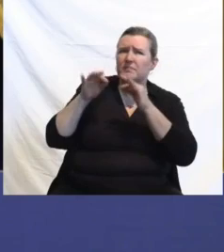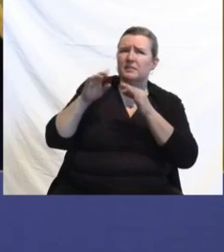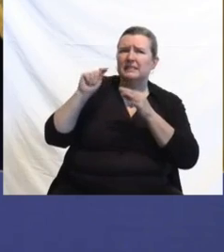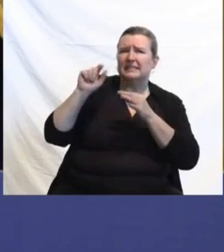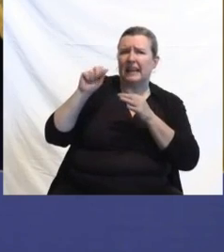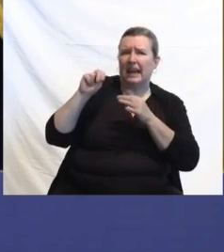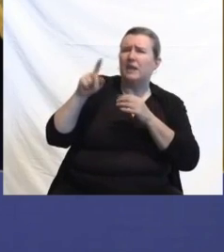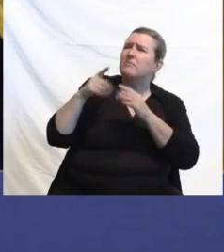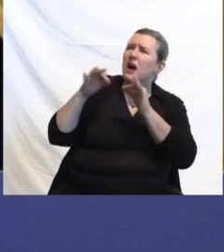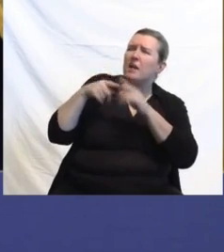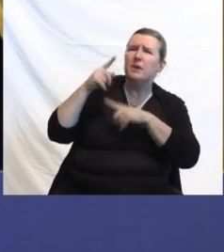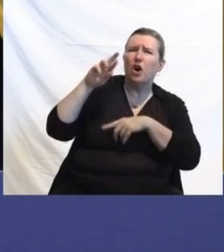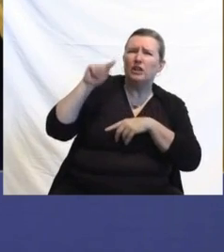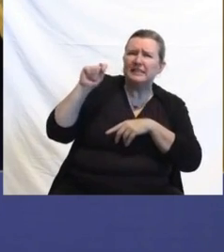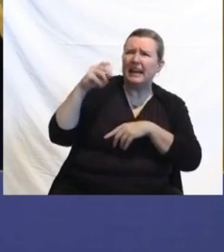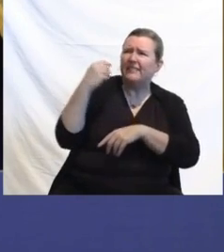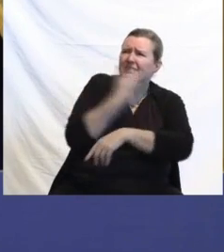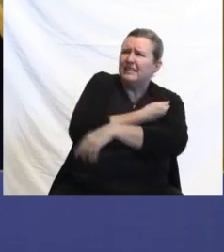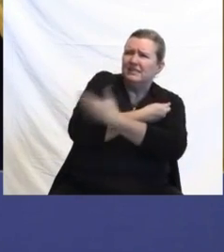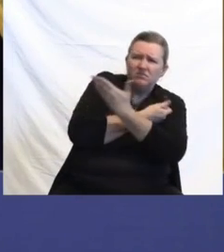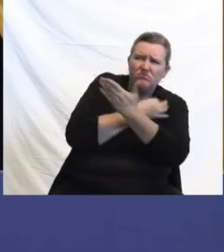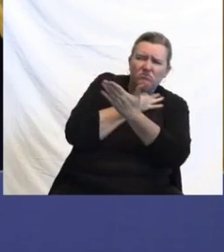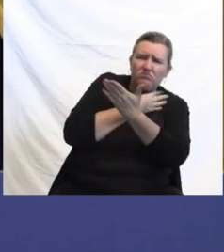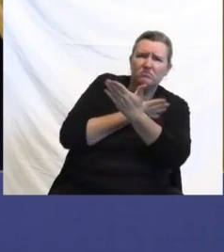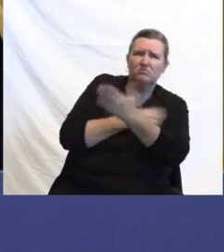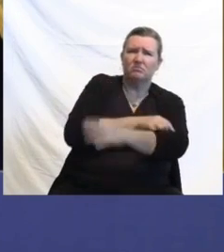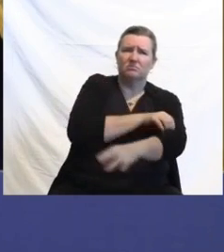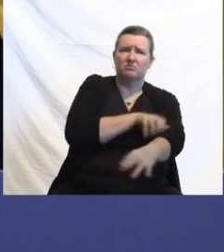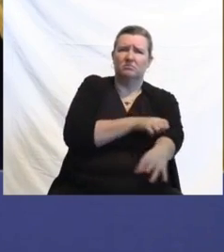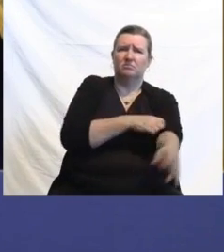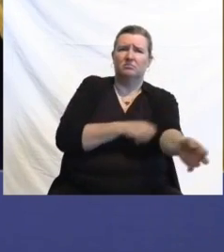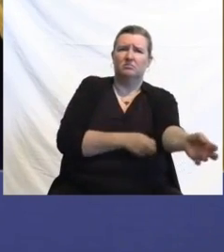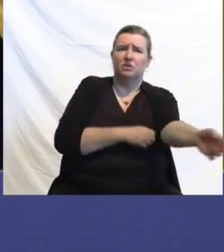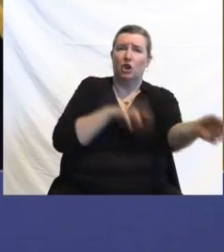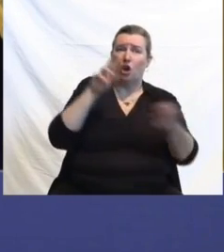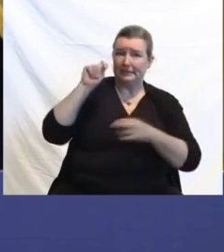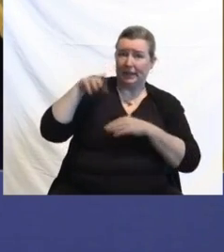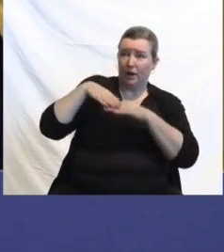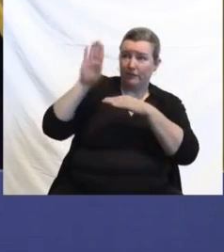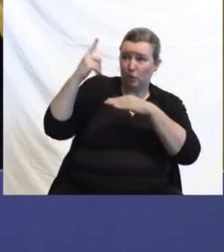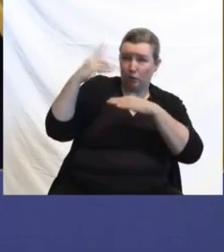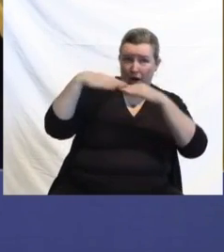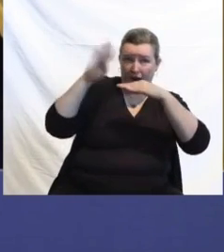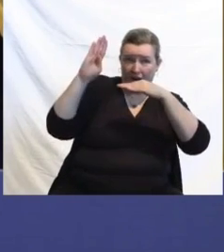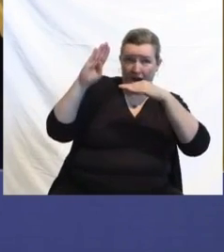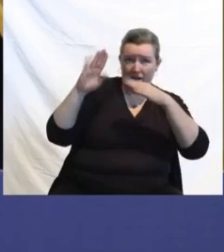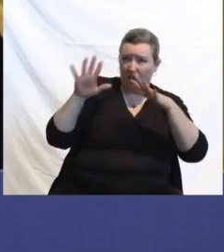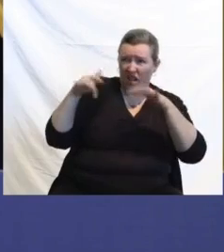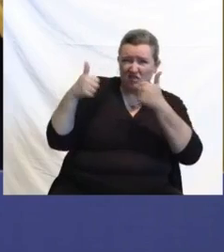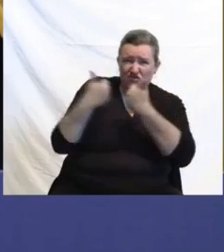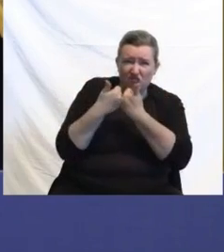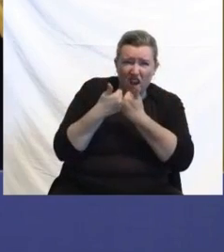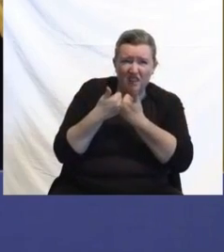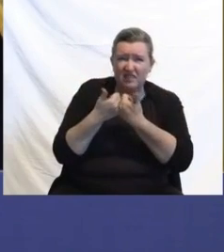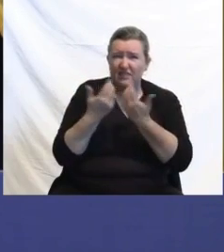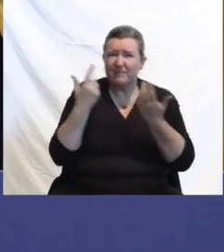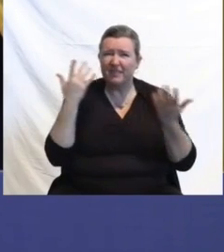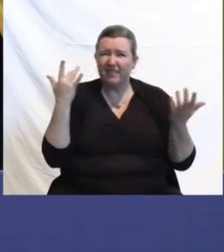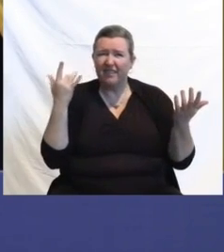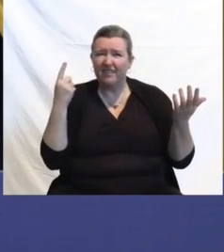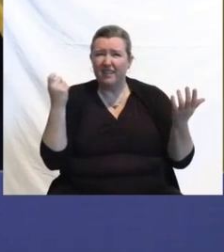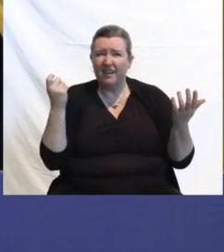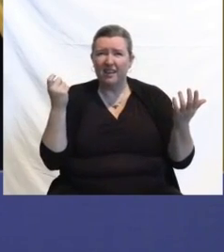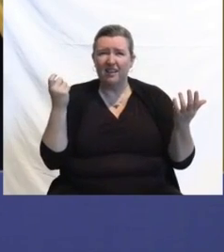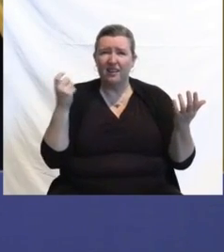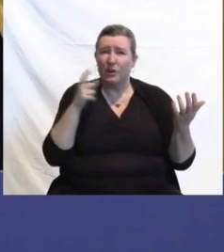Is the rate of transmission being over one somewhat inflated because it's more difficult for vaccinated people to spread the virus? Can you explain how that works?